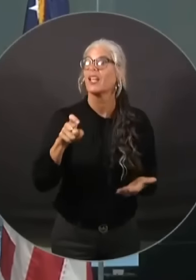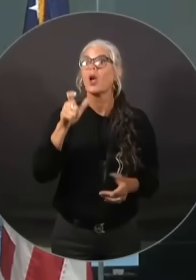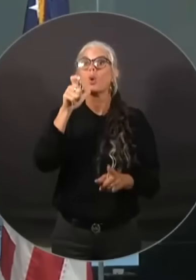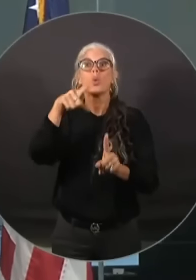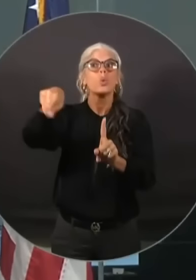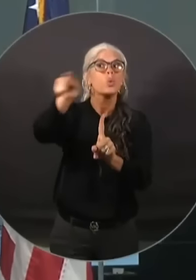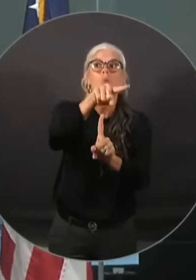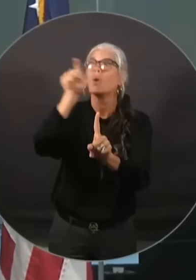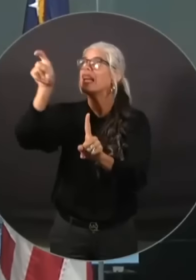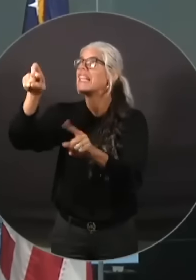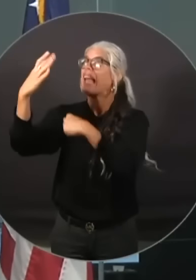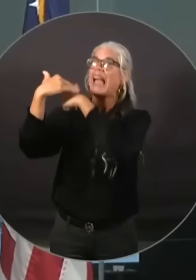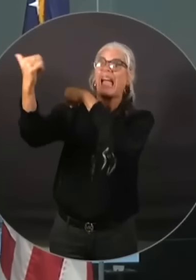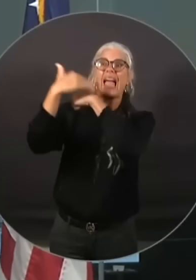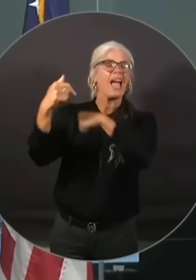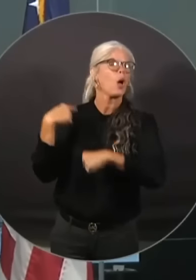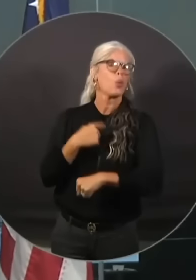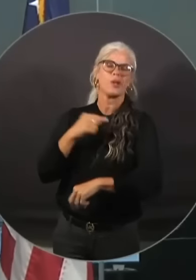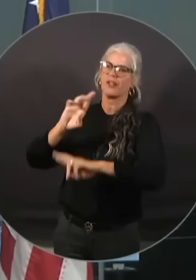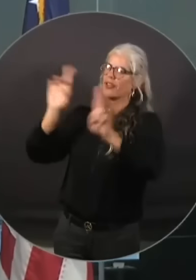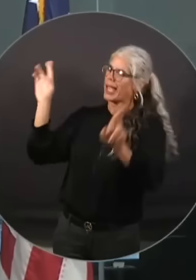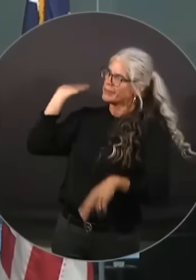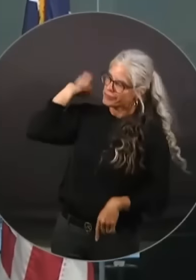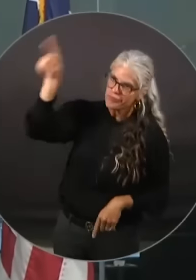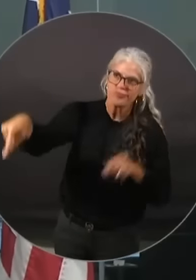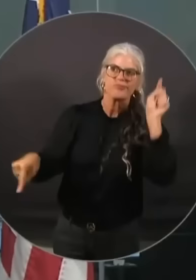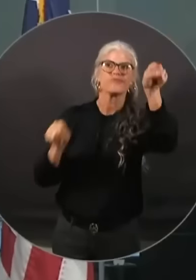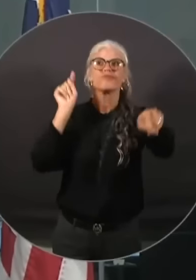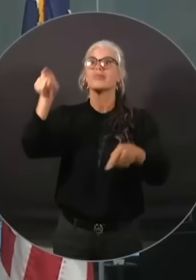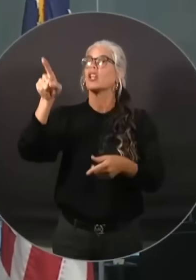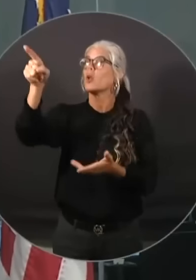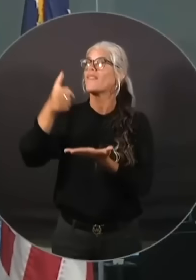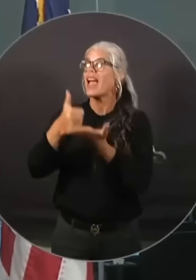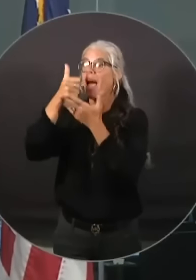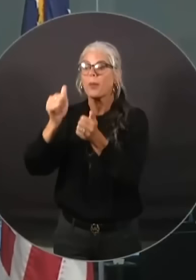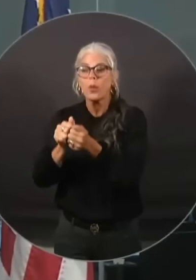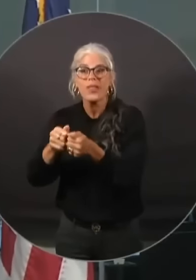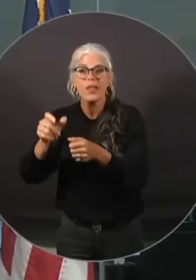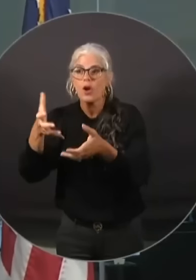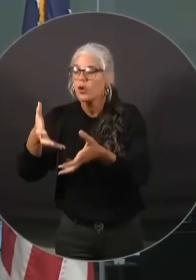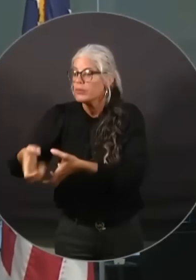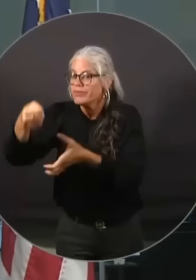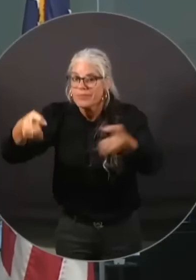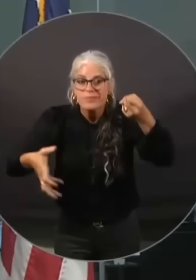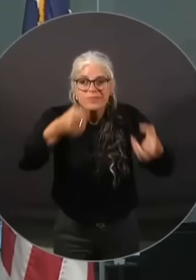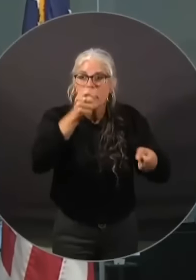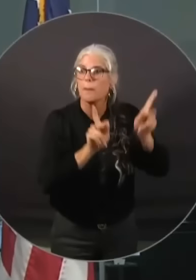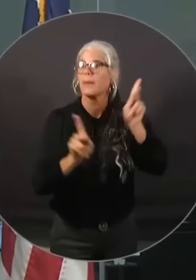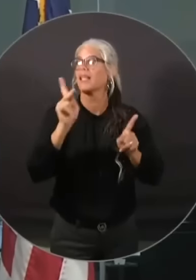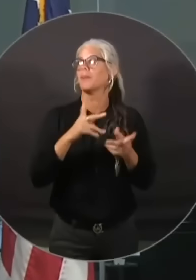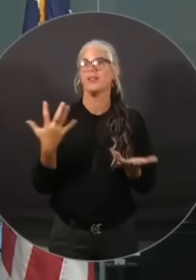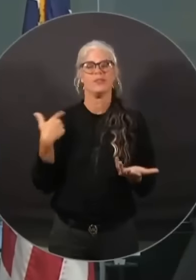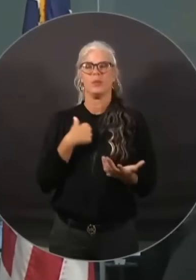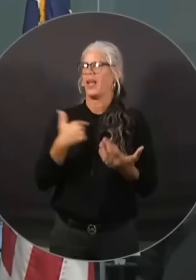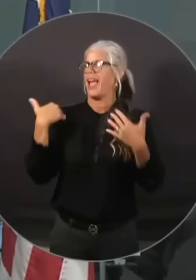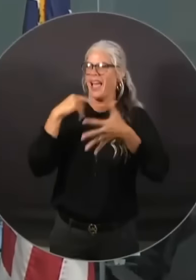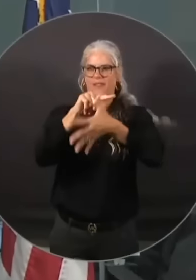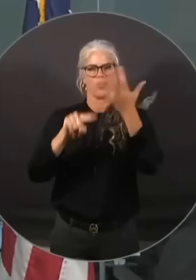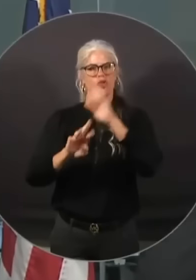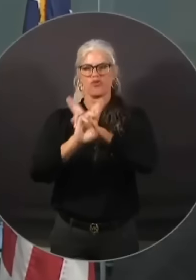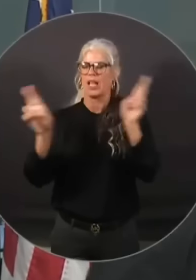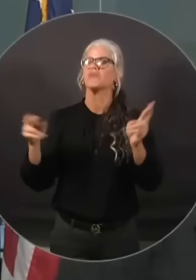to help with the recovery and the response efforts. And I'll turn it over now for further details to Kevin Guthrie.